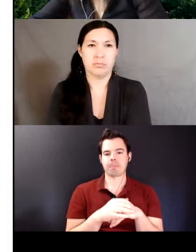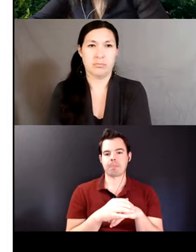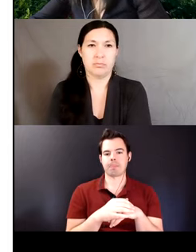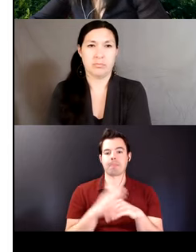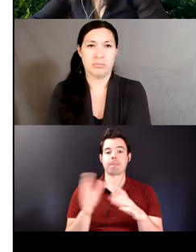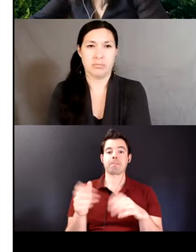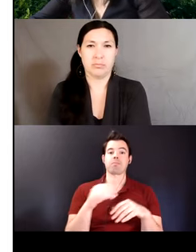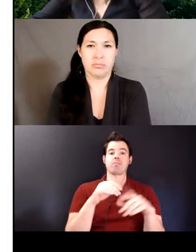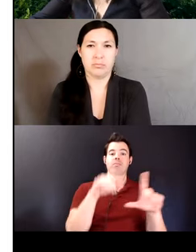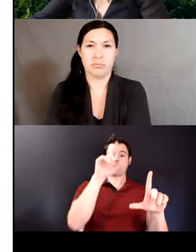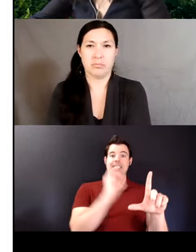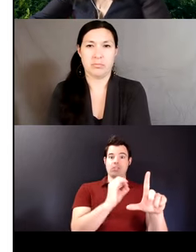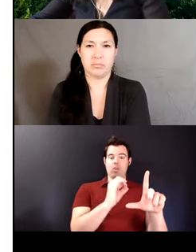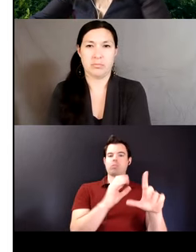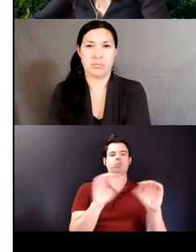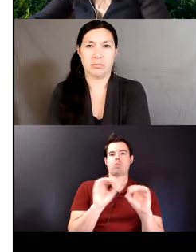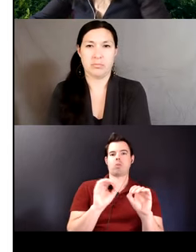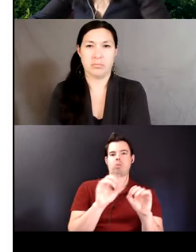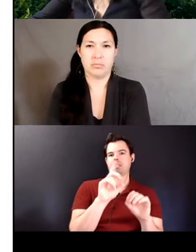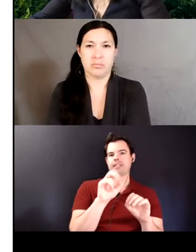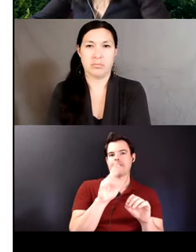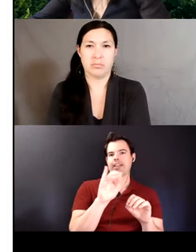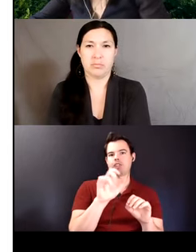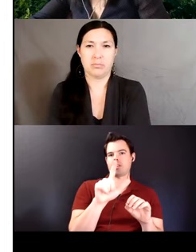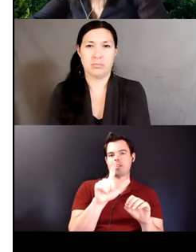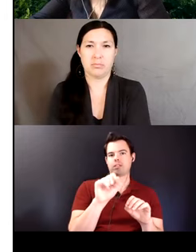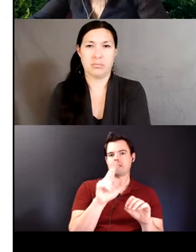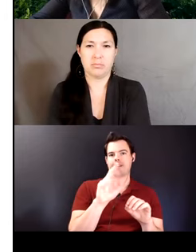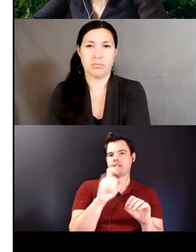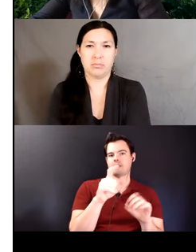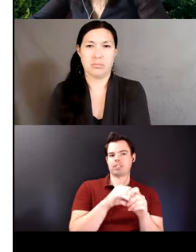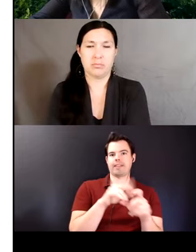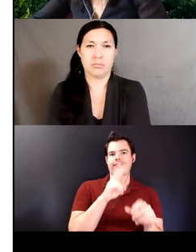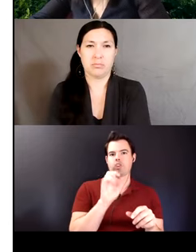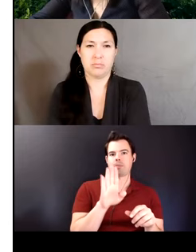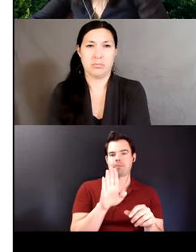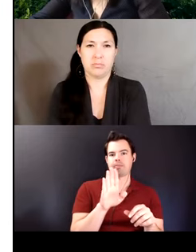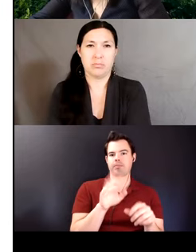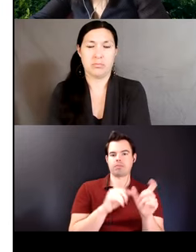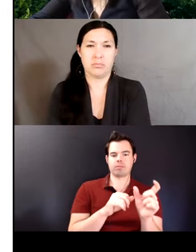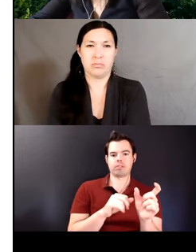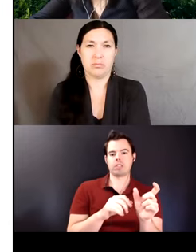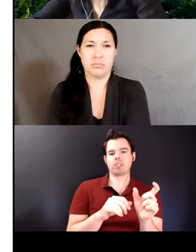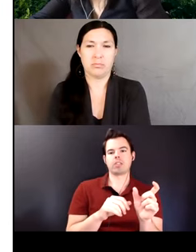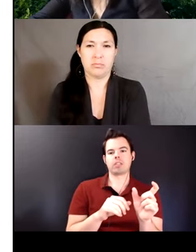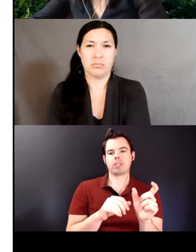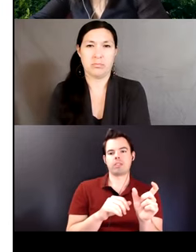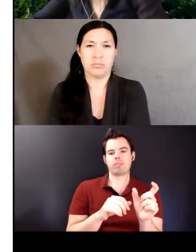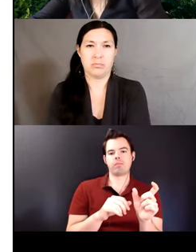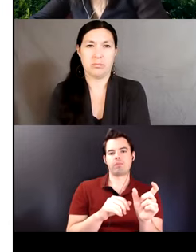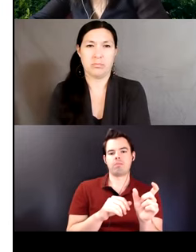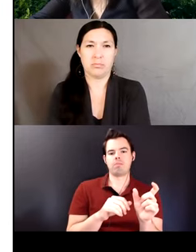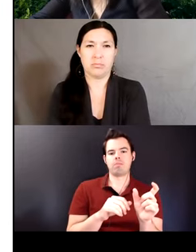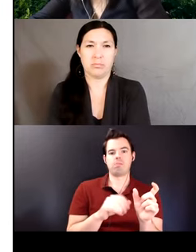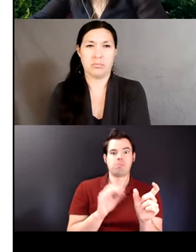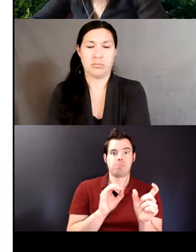there is no derivational suffix in the verb form because that verb form is composed by the minimal components root inflection one